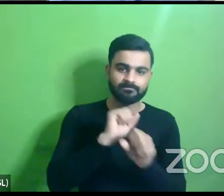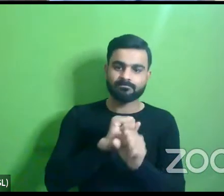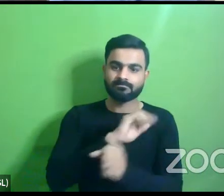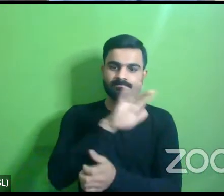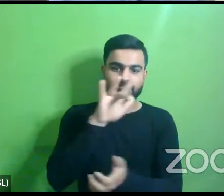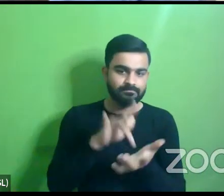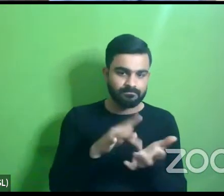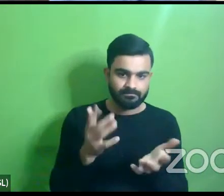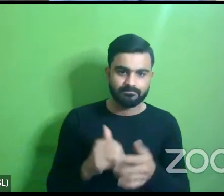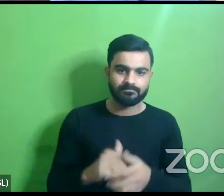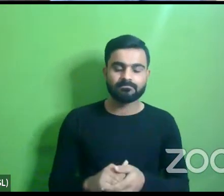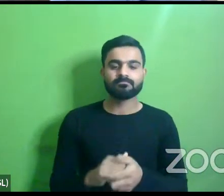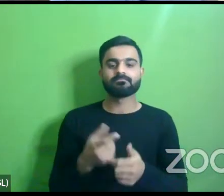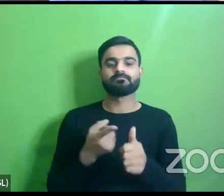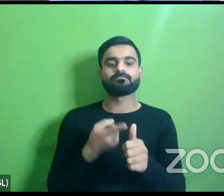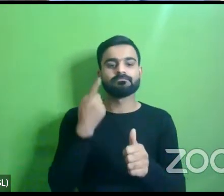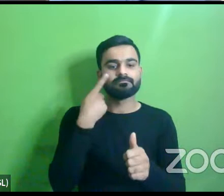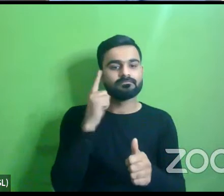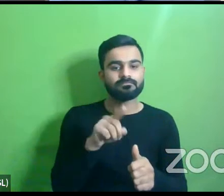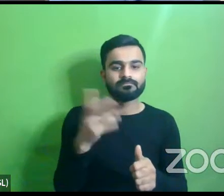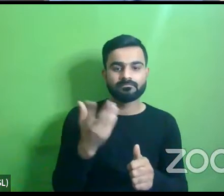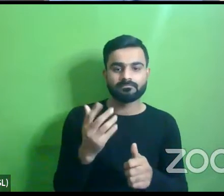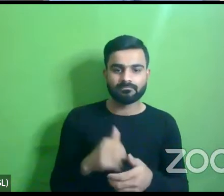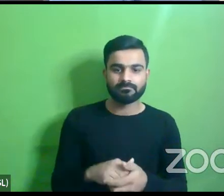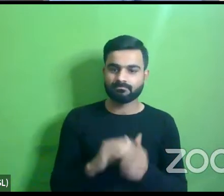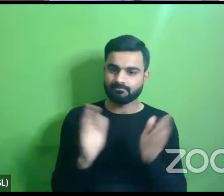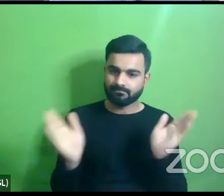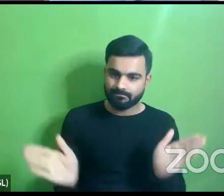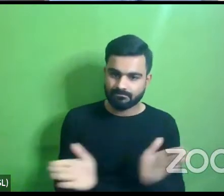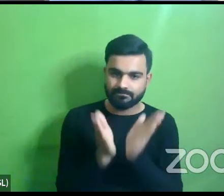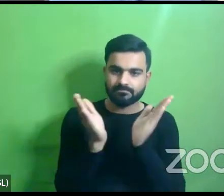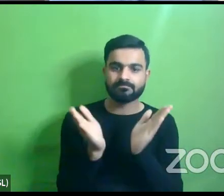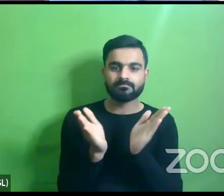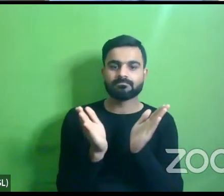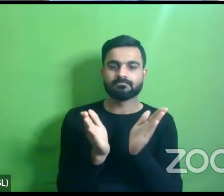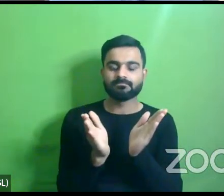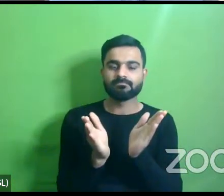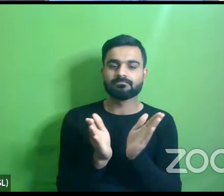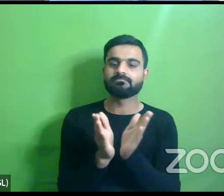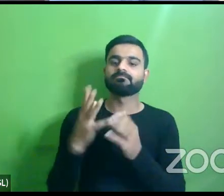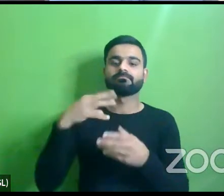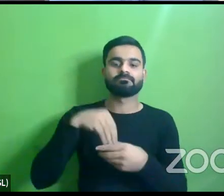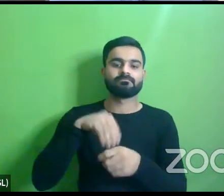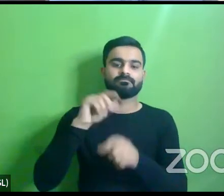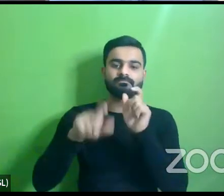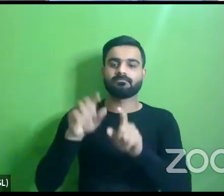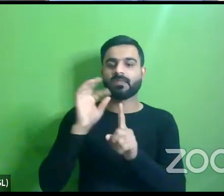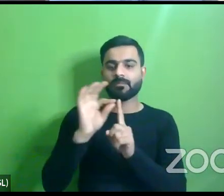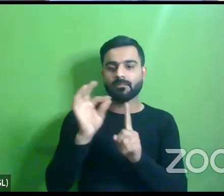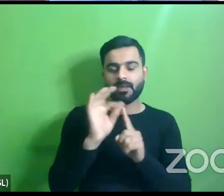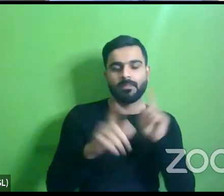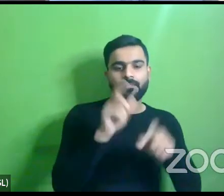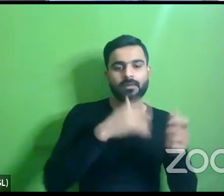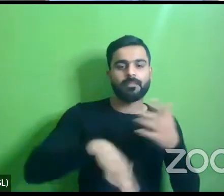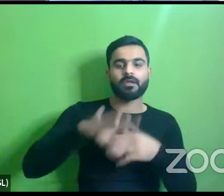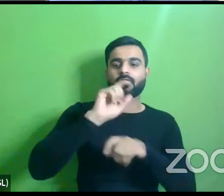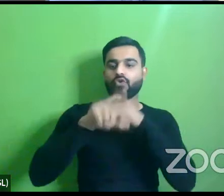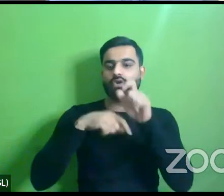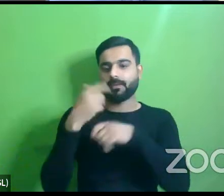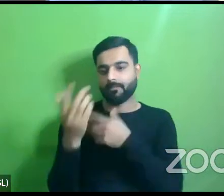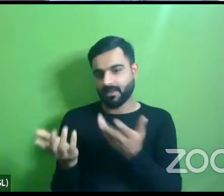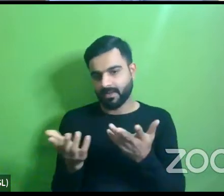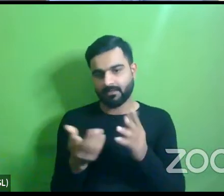uh for uh uh uh know promoting uh or for encouraging private as well as public organizations to